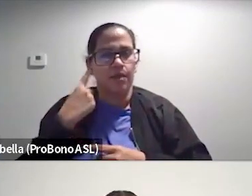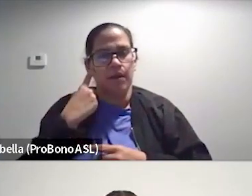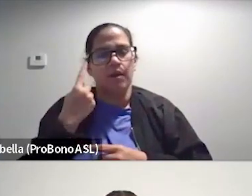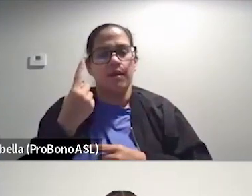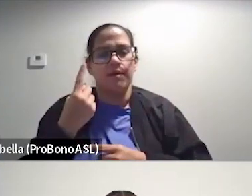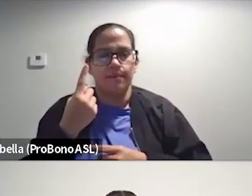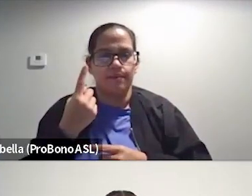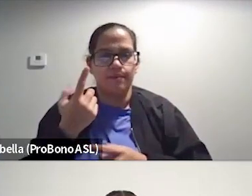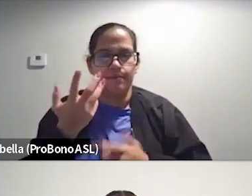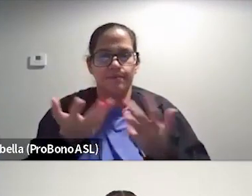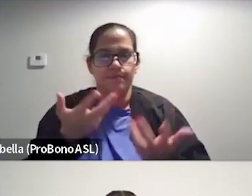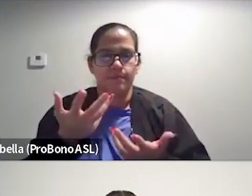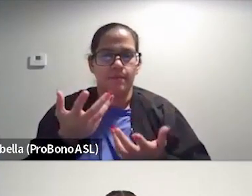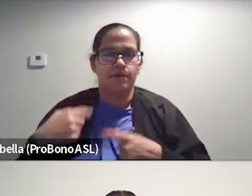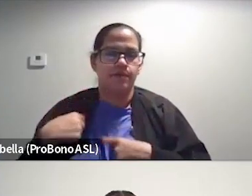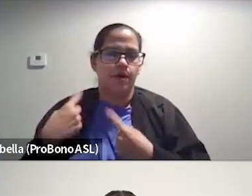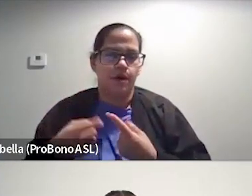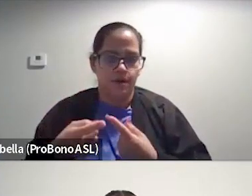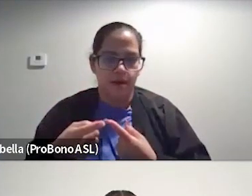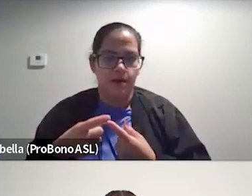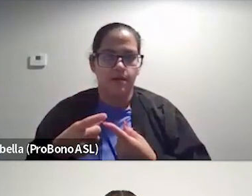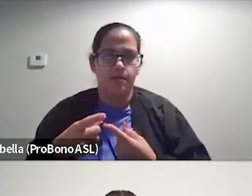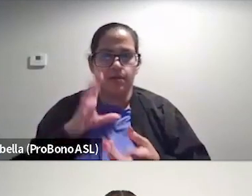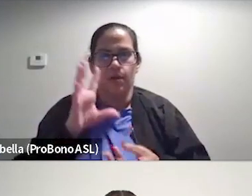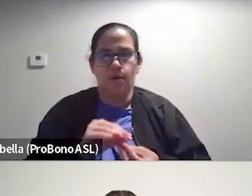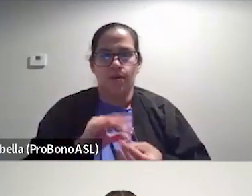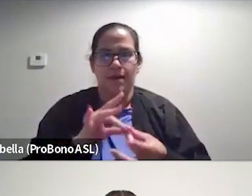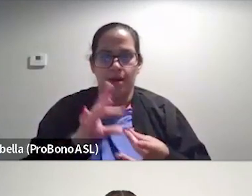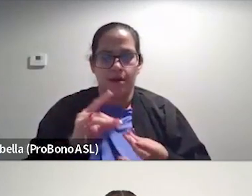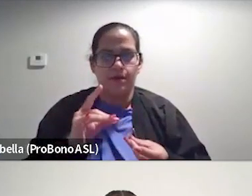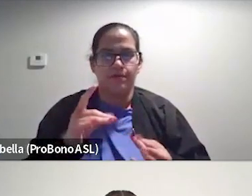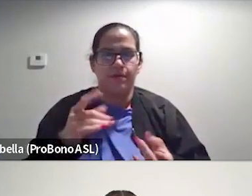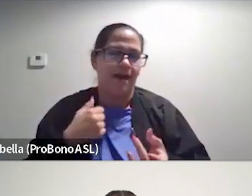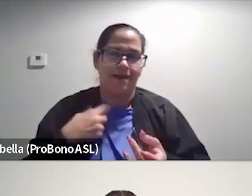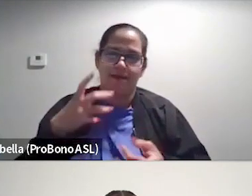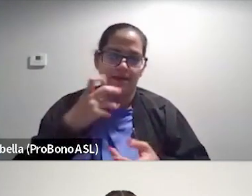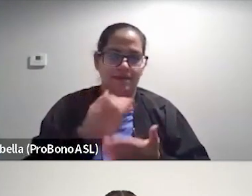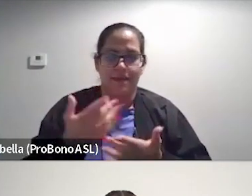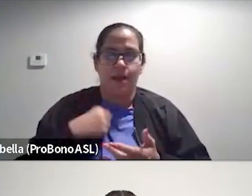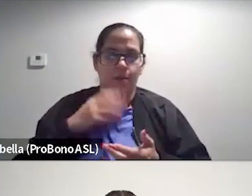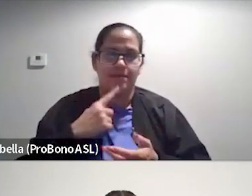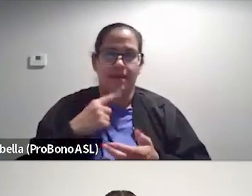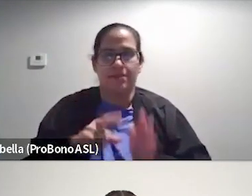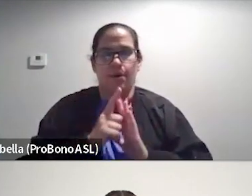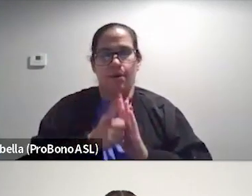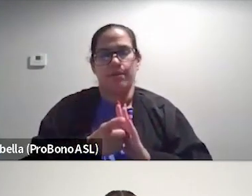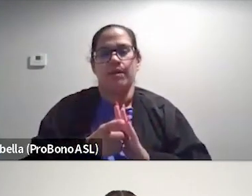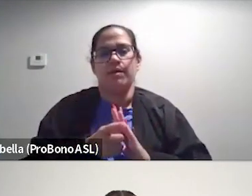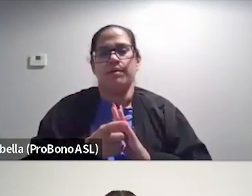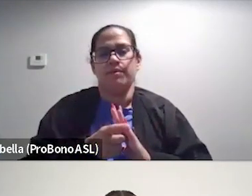um, as far as the, the whole narrative, like, I, I guess the thing I'll say in this moment is